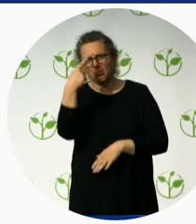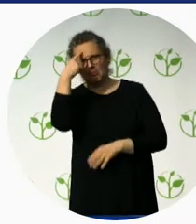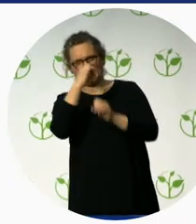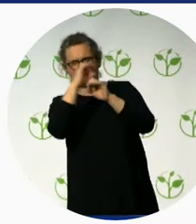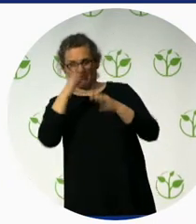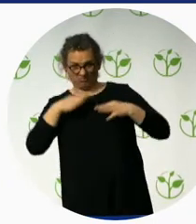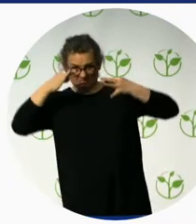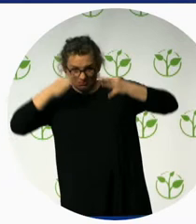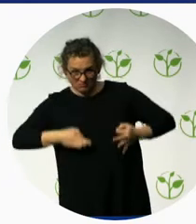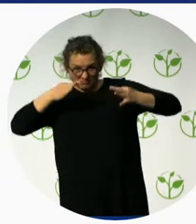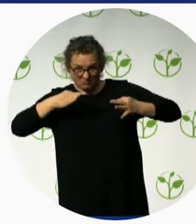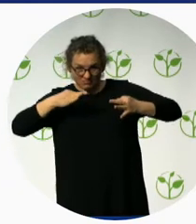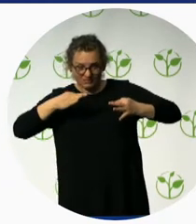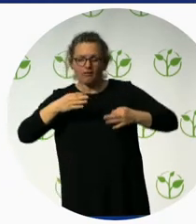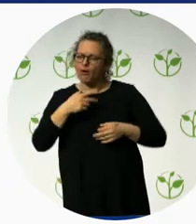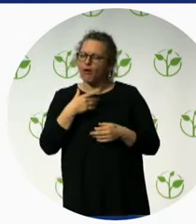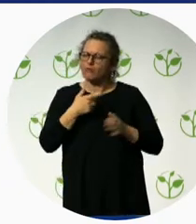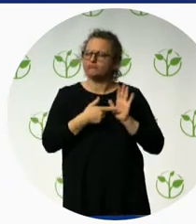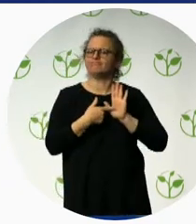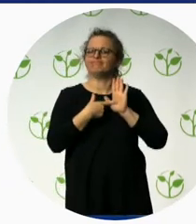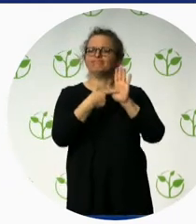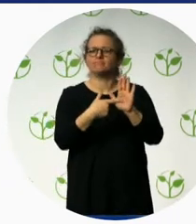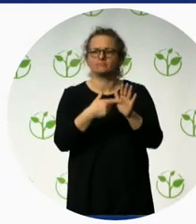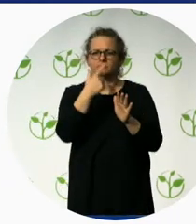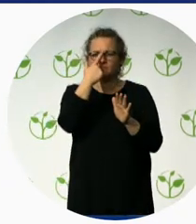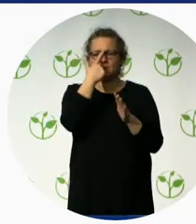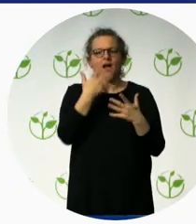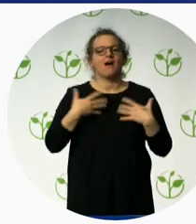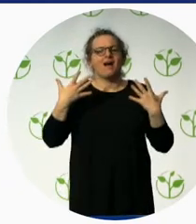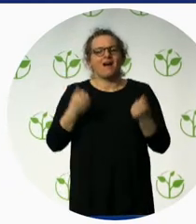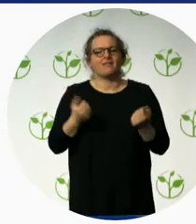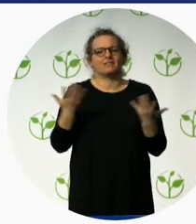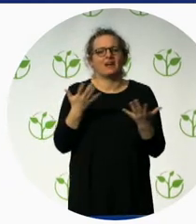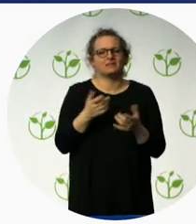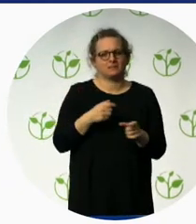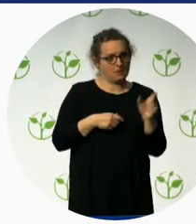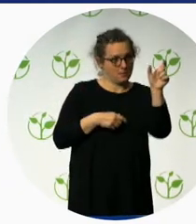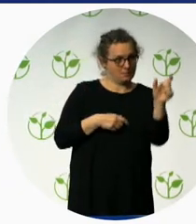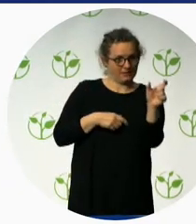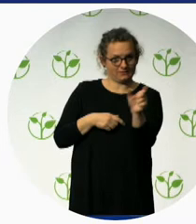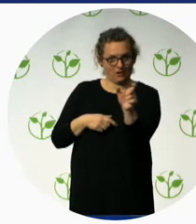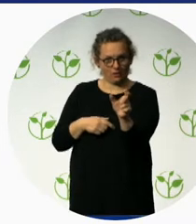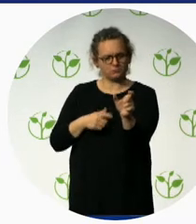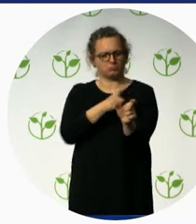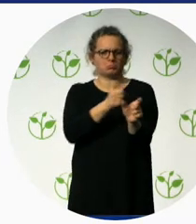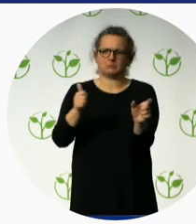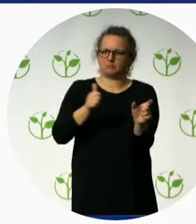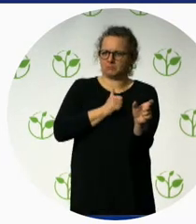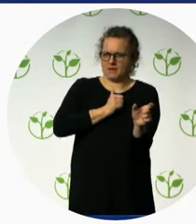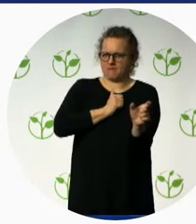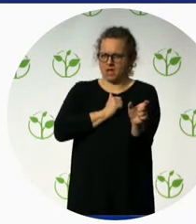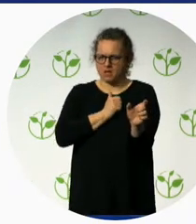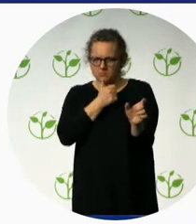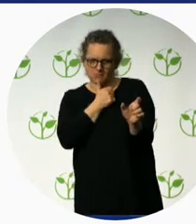stakeholders from the private sector, from the public sector, from civil society, and from disability